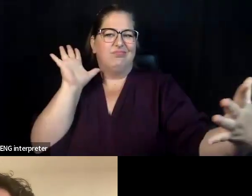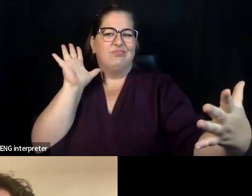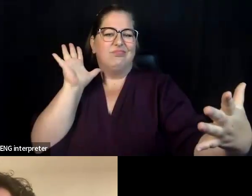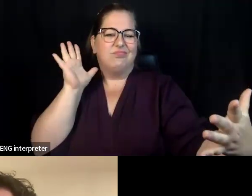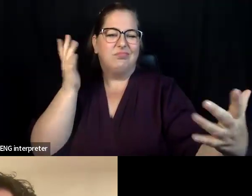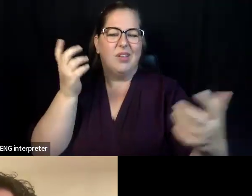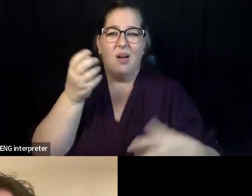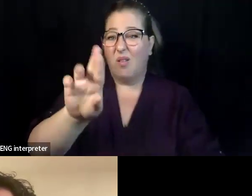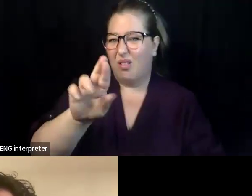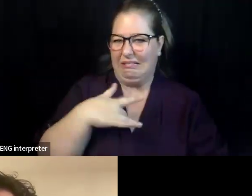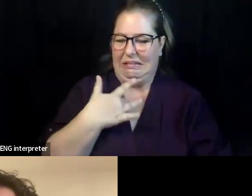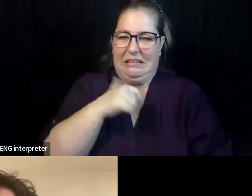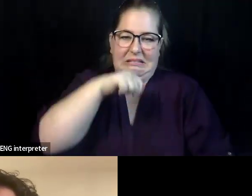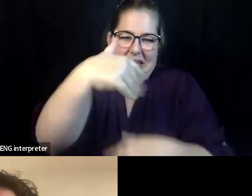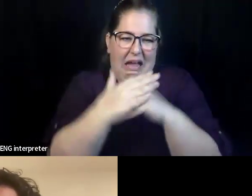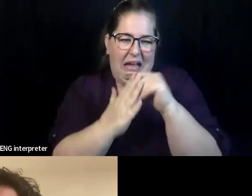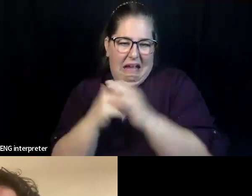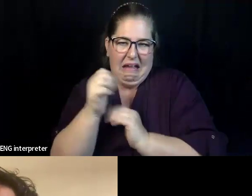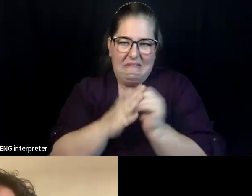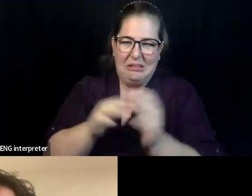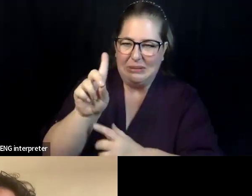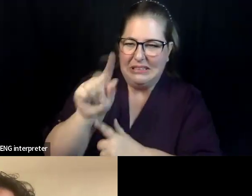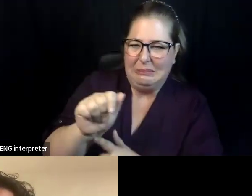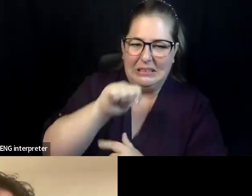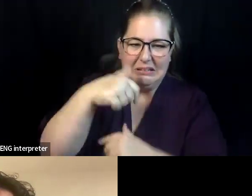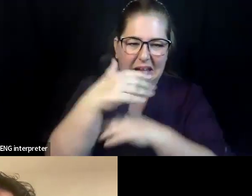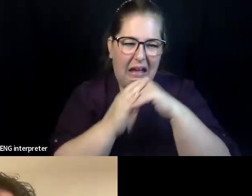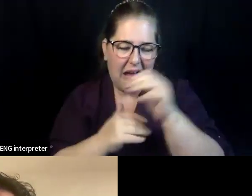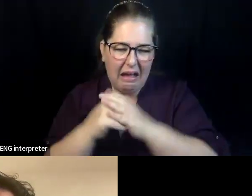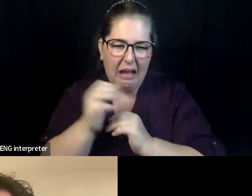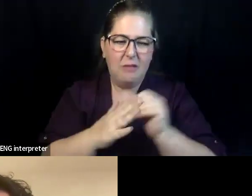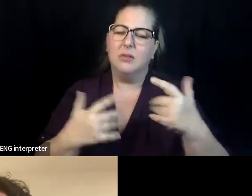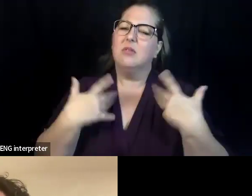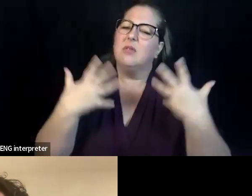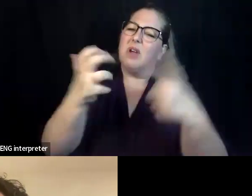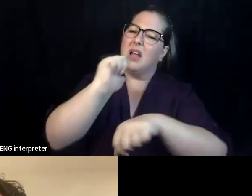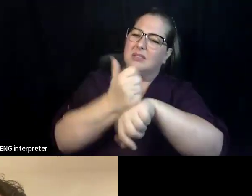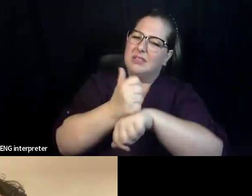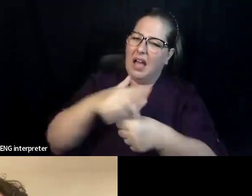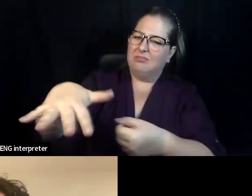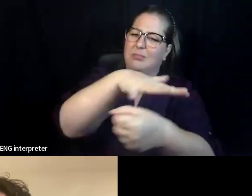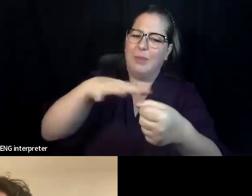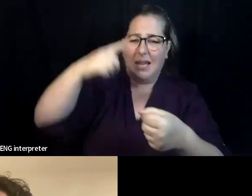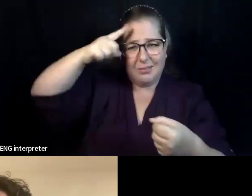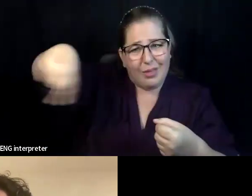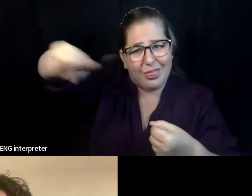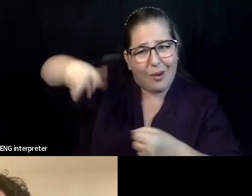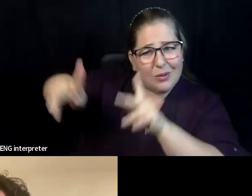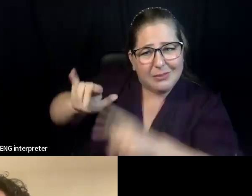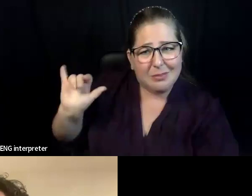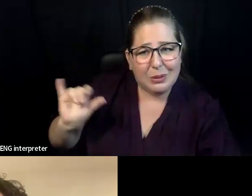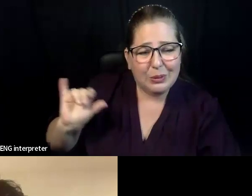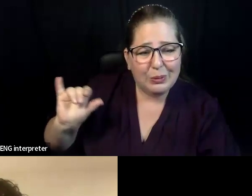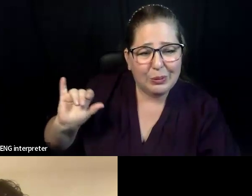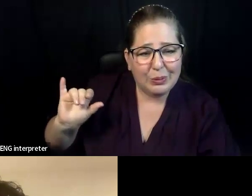space for, for those folks as well. So I think that's where representation will be really important in our